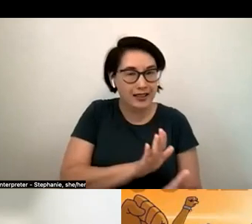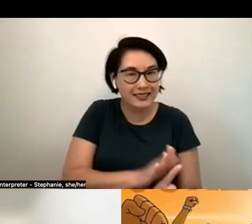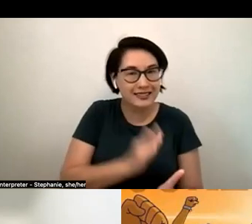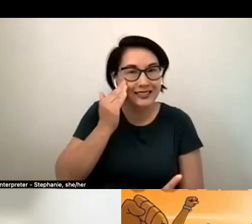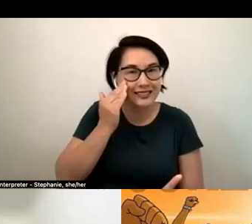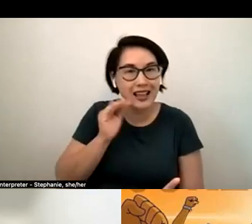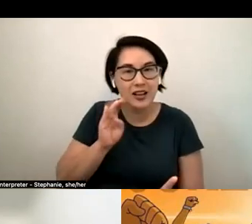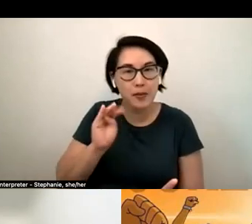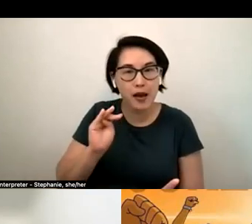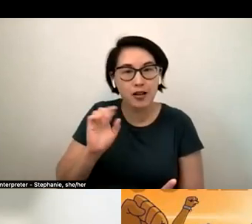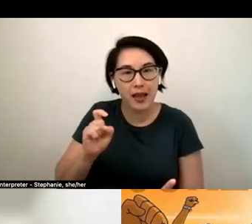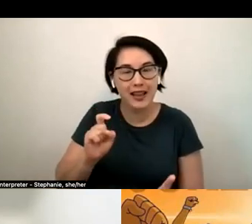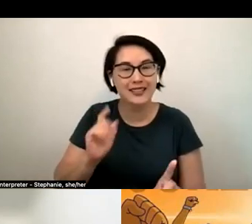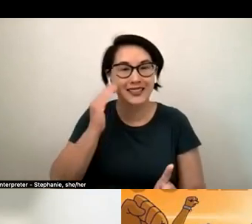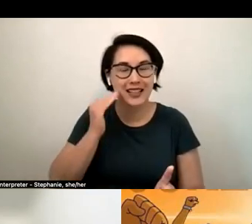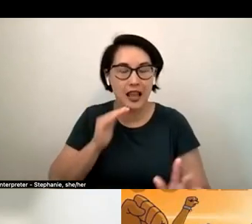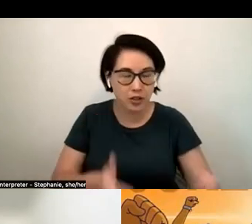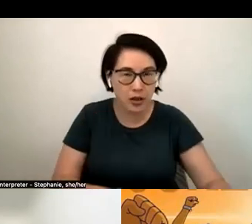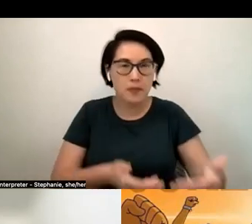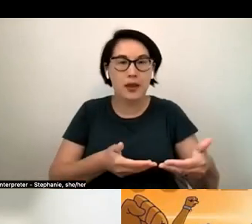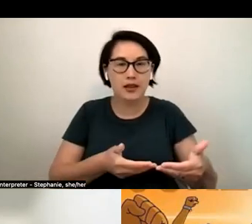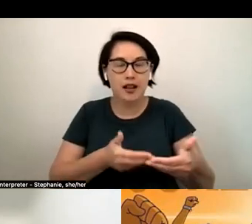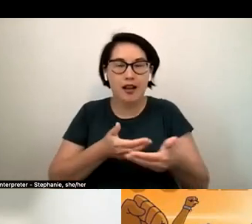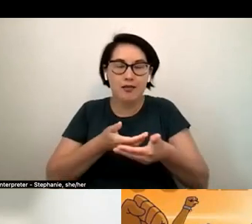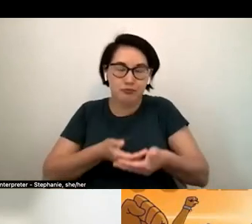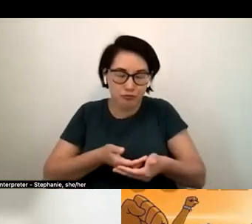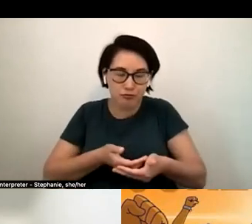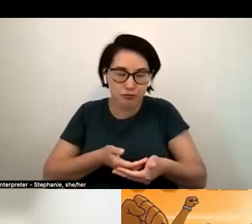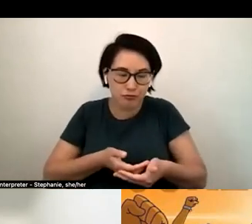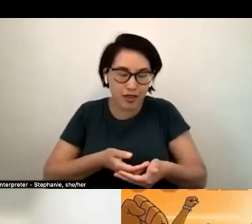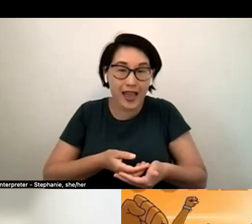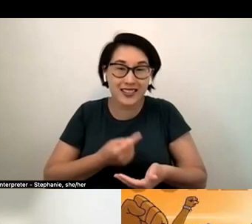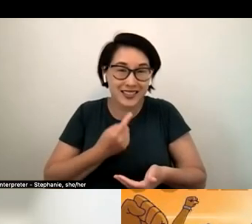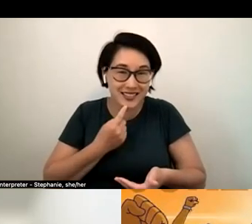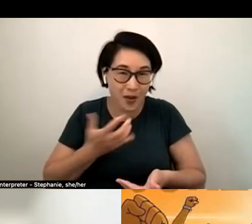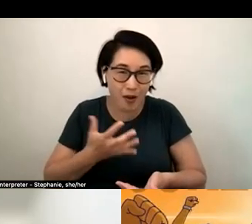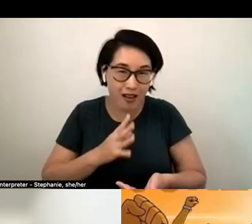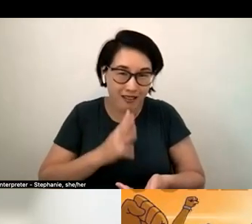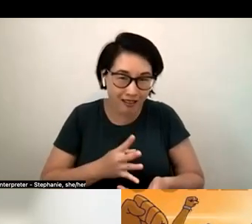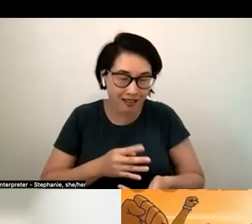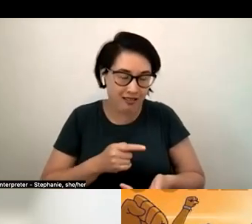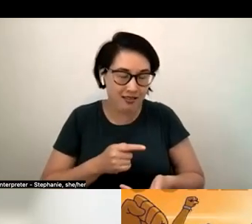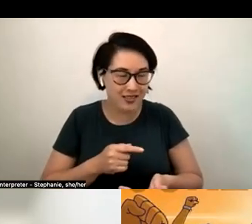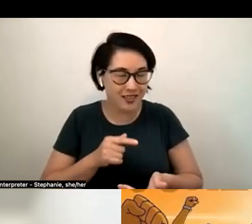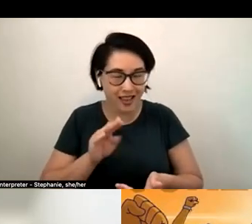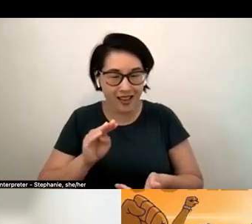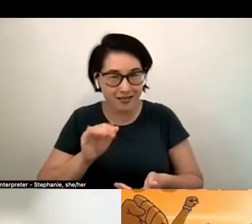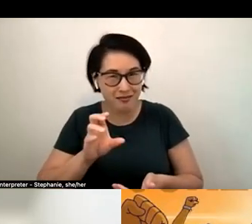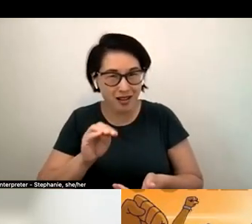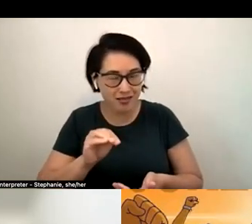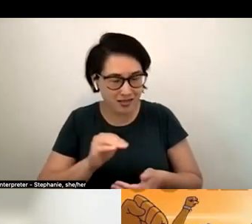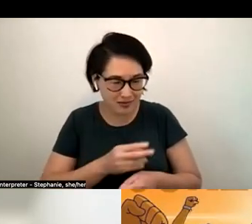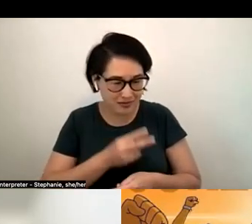and said malcolm please stay alive please